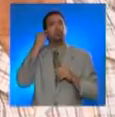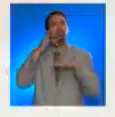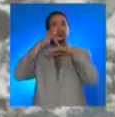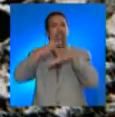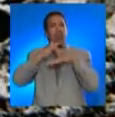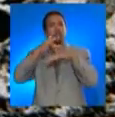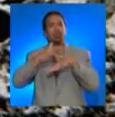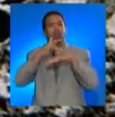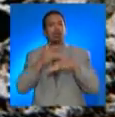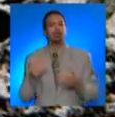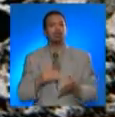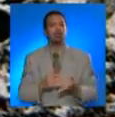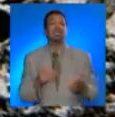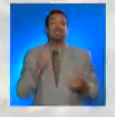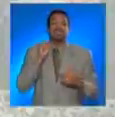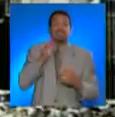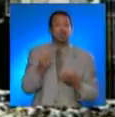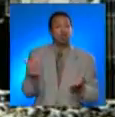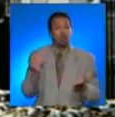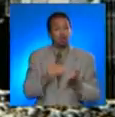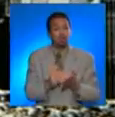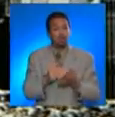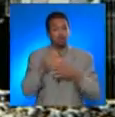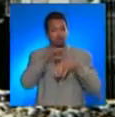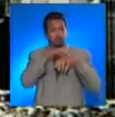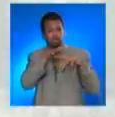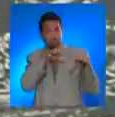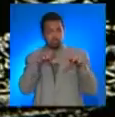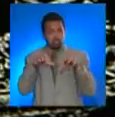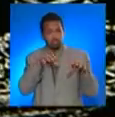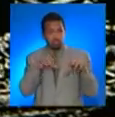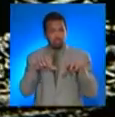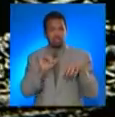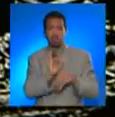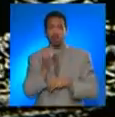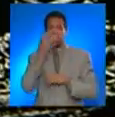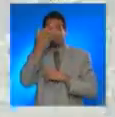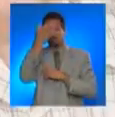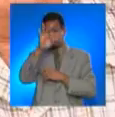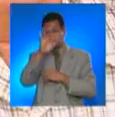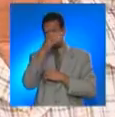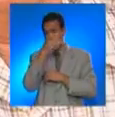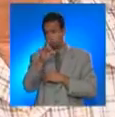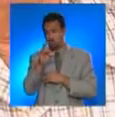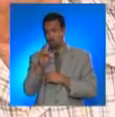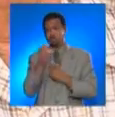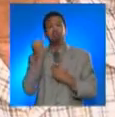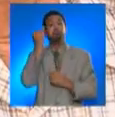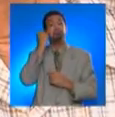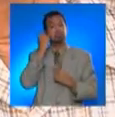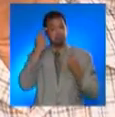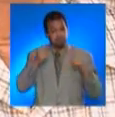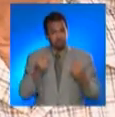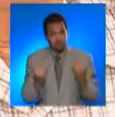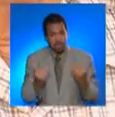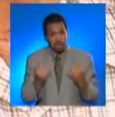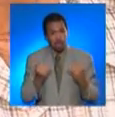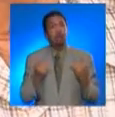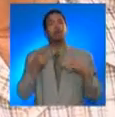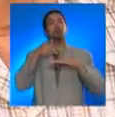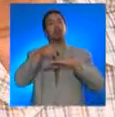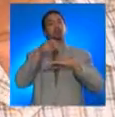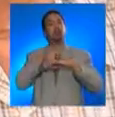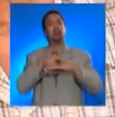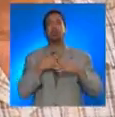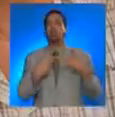I only think that if something like the 1918 earthquake happened today, it would leave